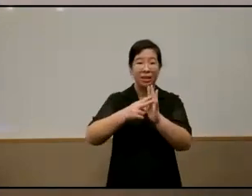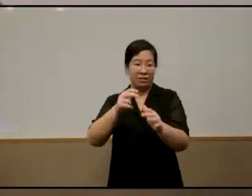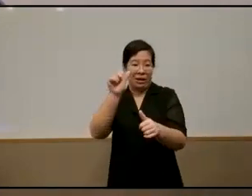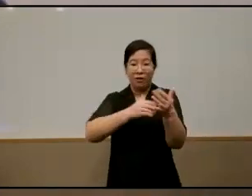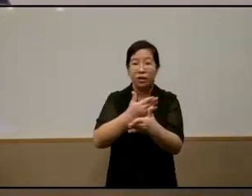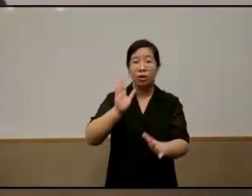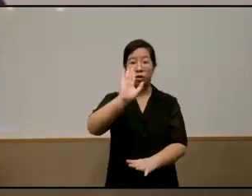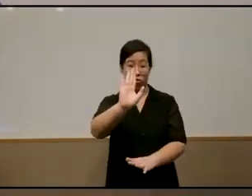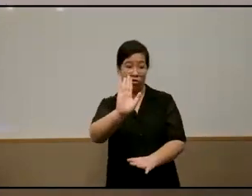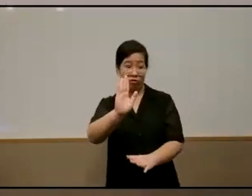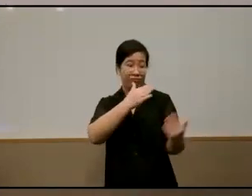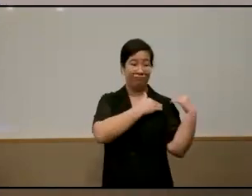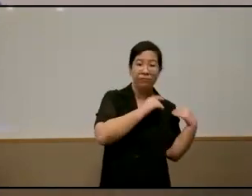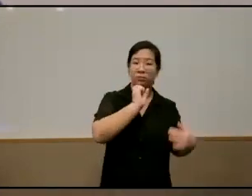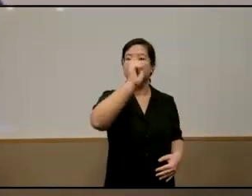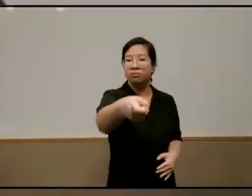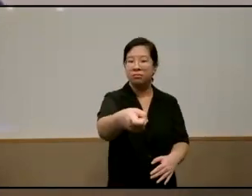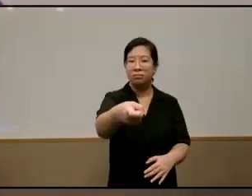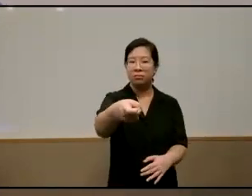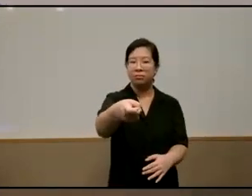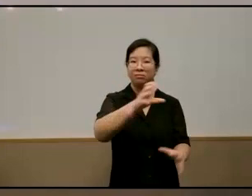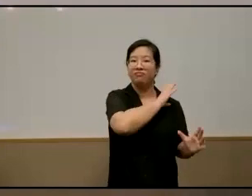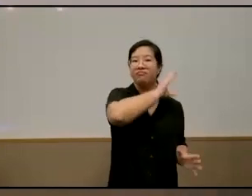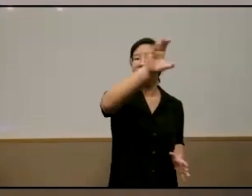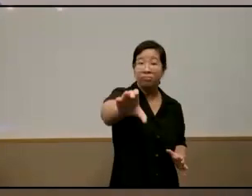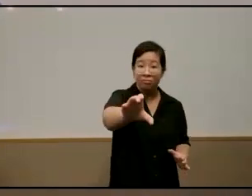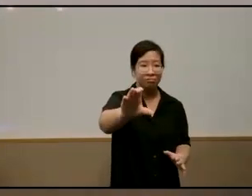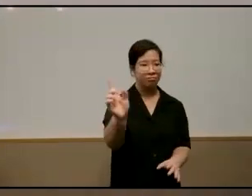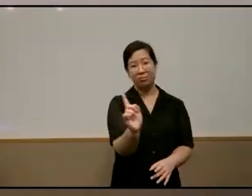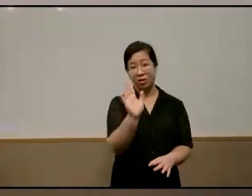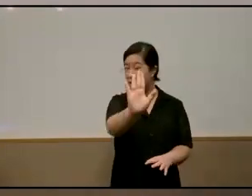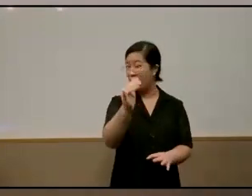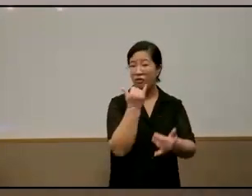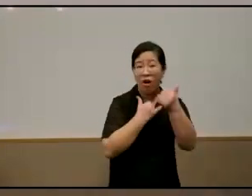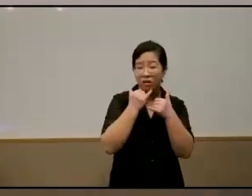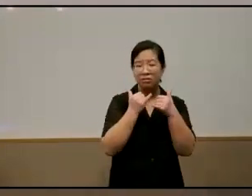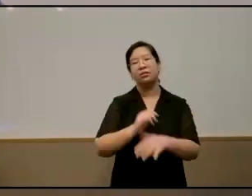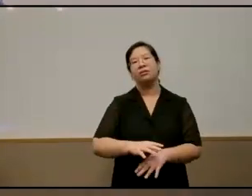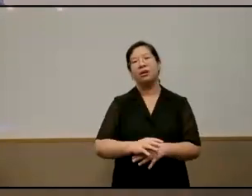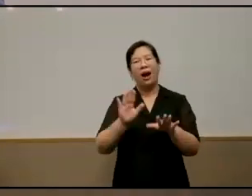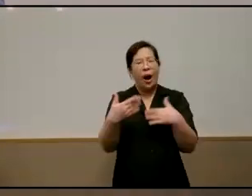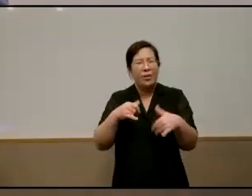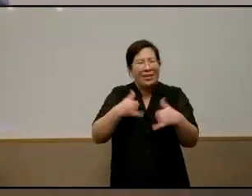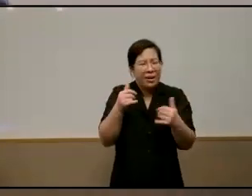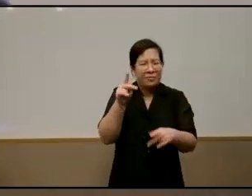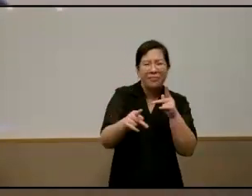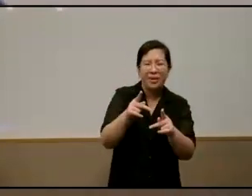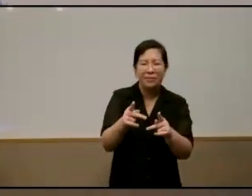your own individual responsibility why is there more at play how do young people grapple and deal with this